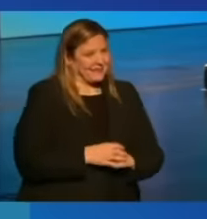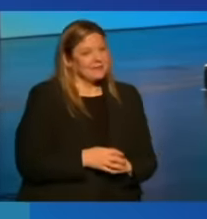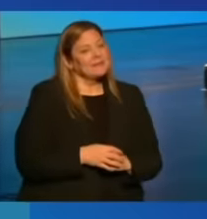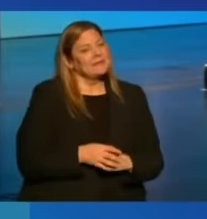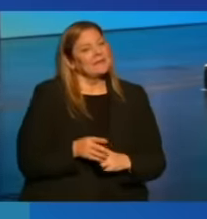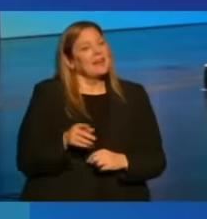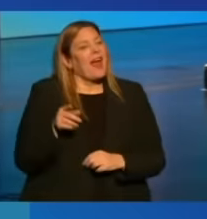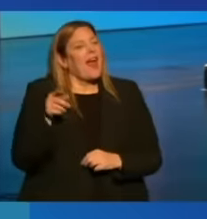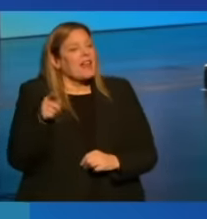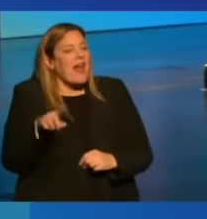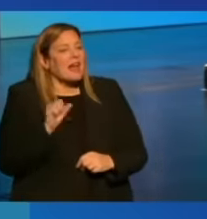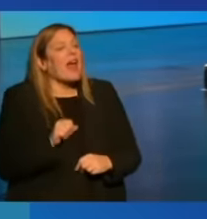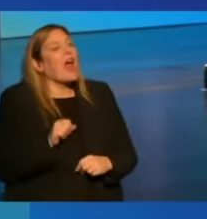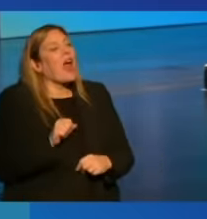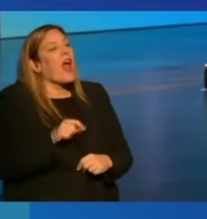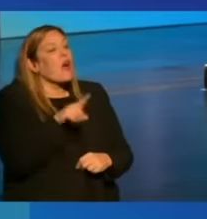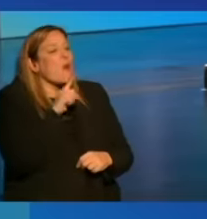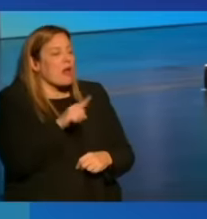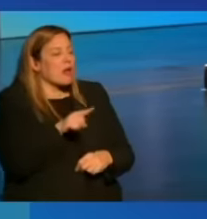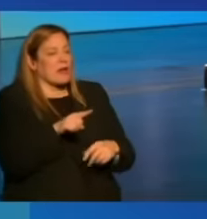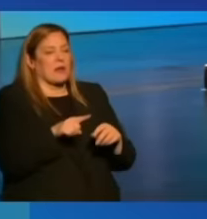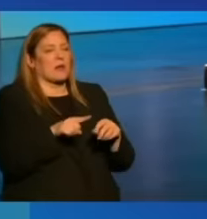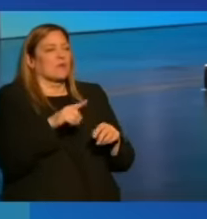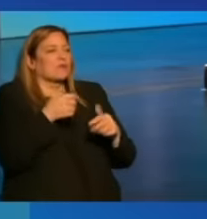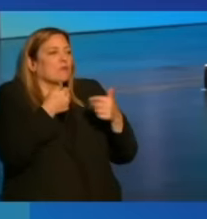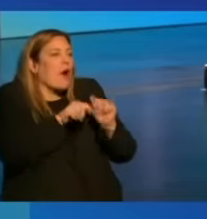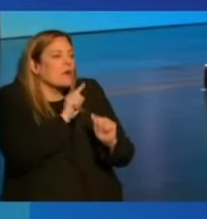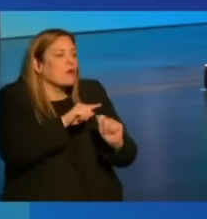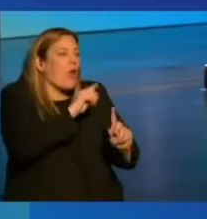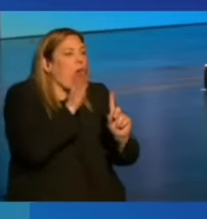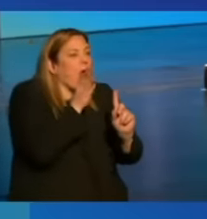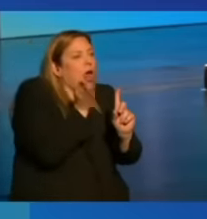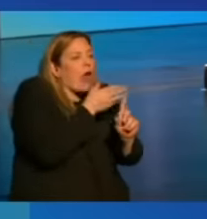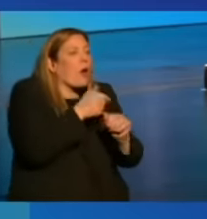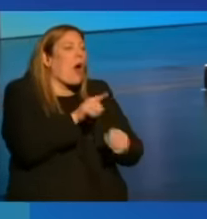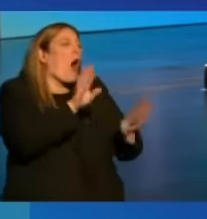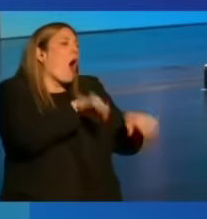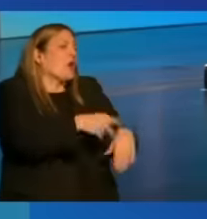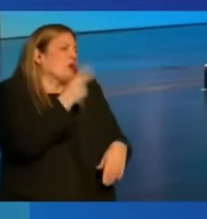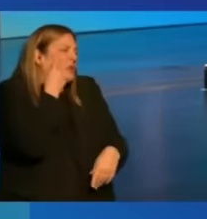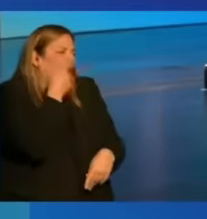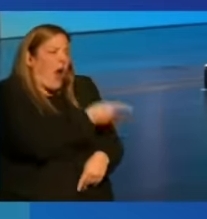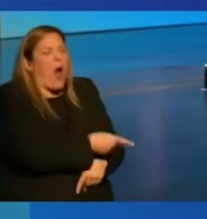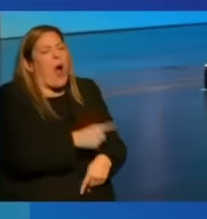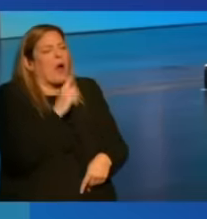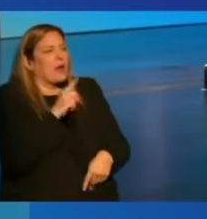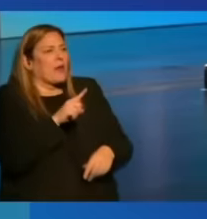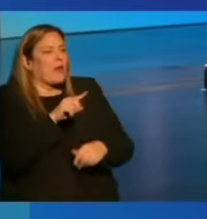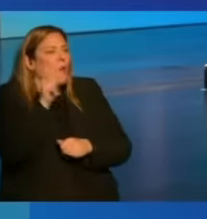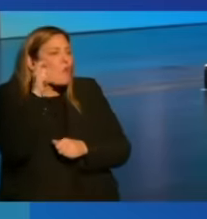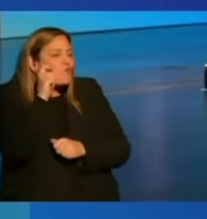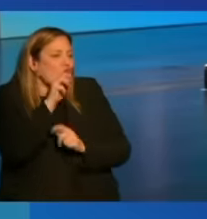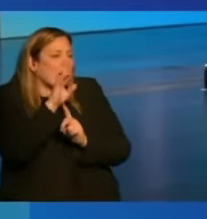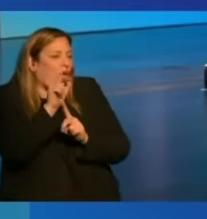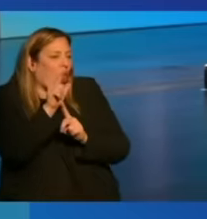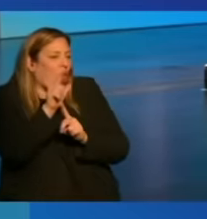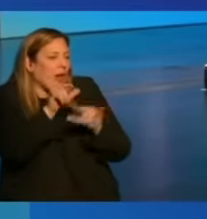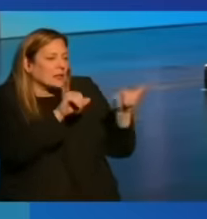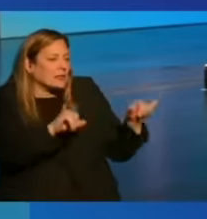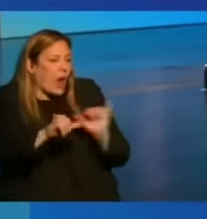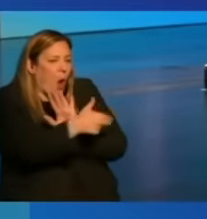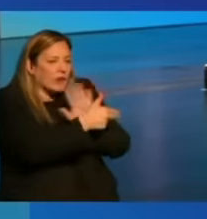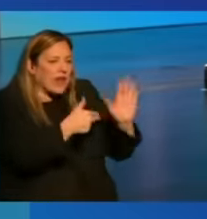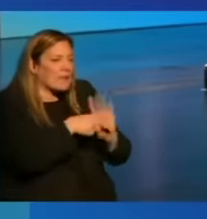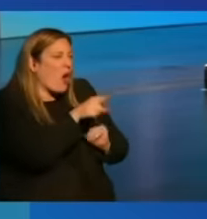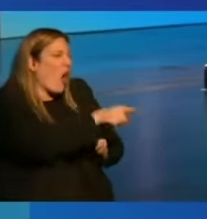play on racial stereotypes about freeloading minorities to